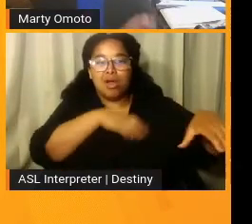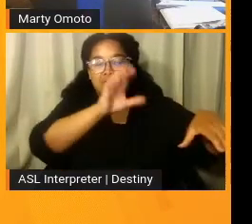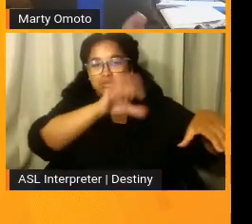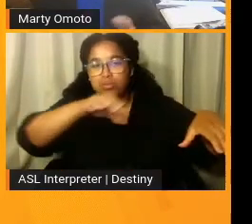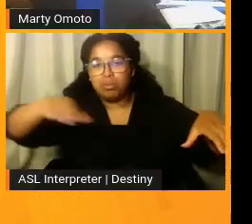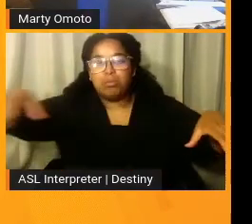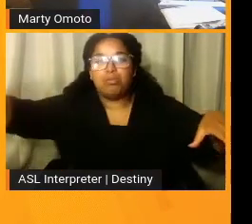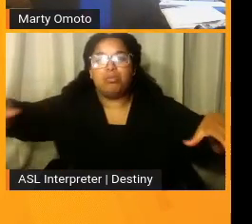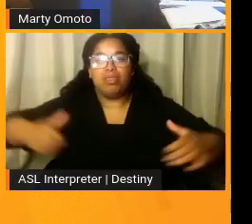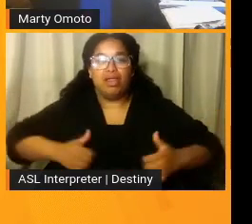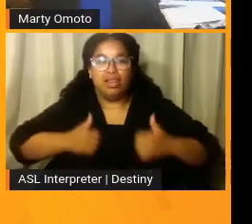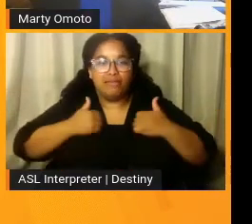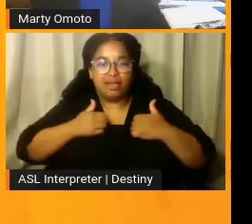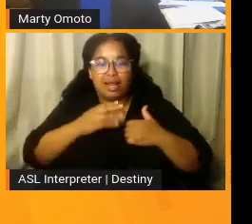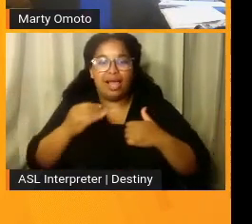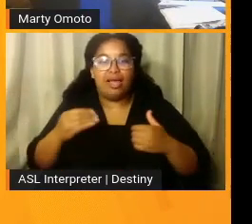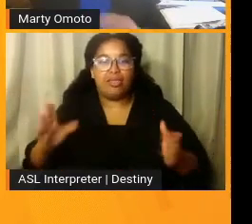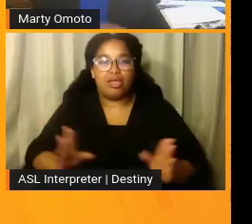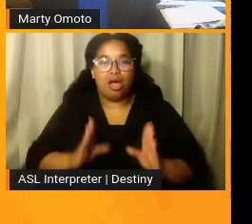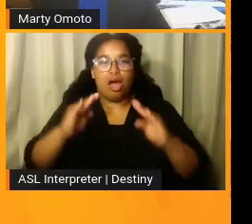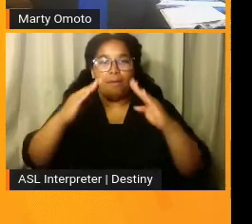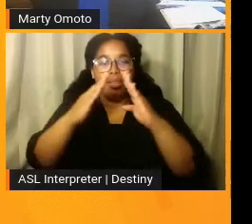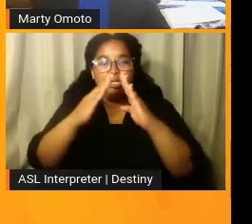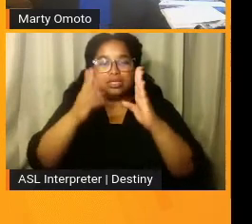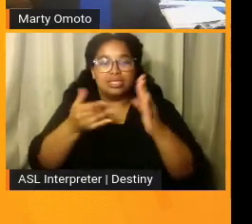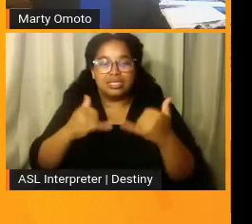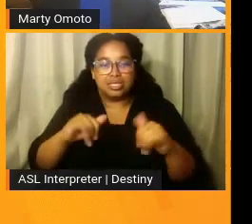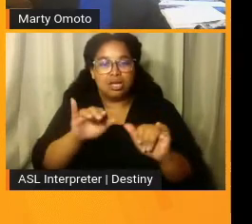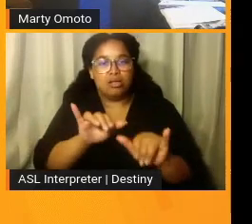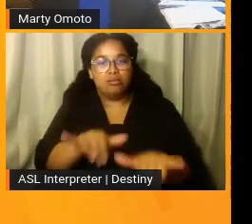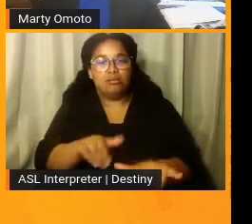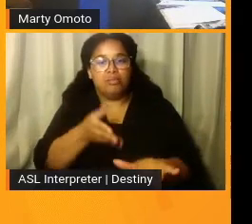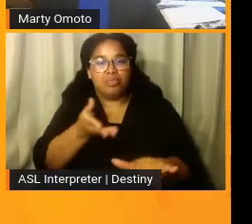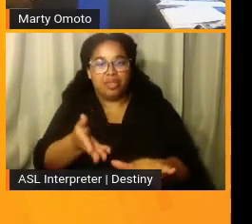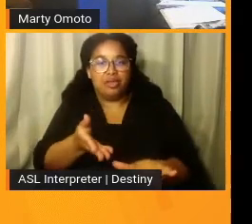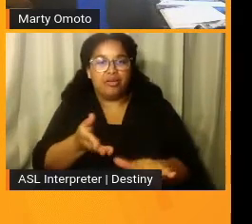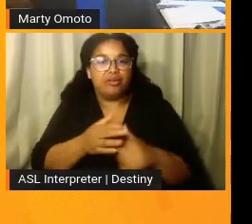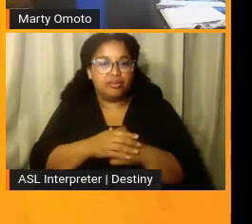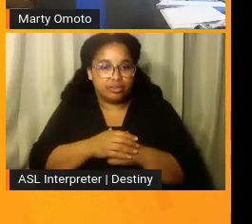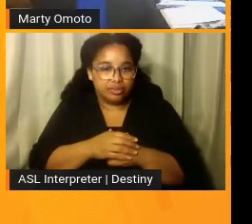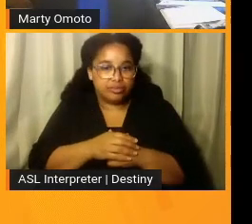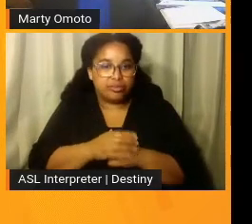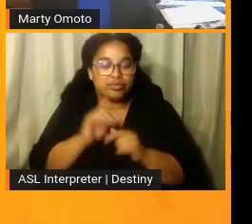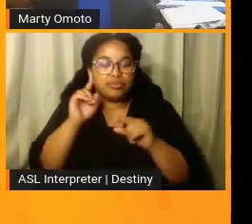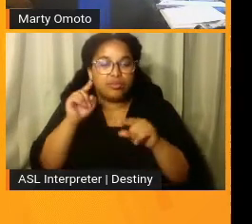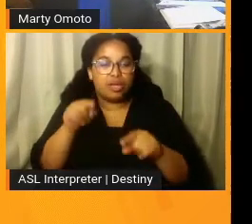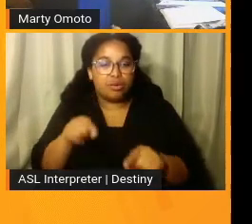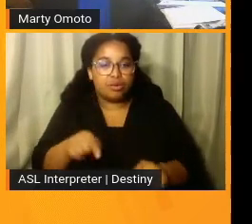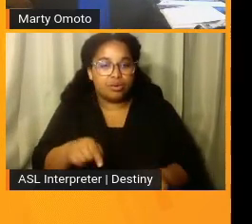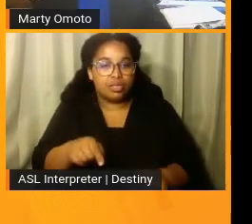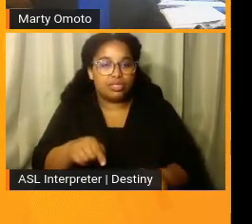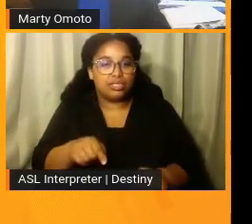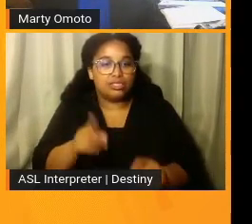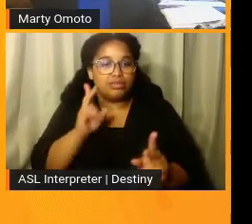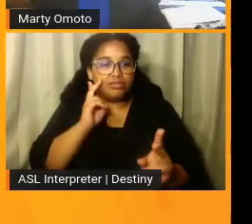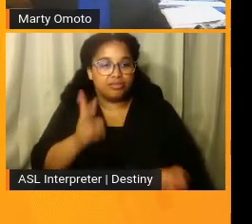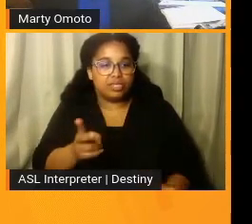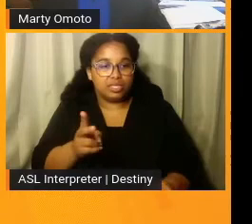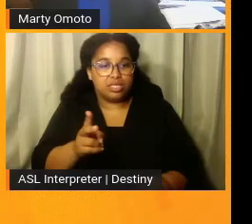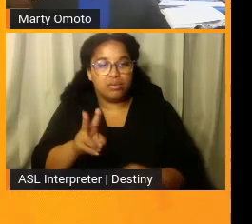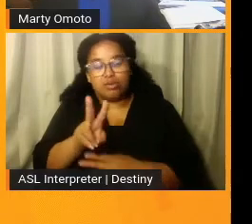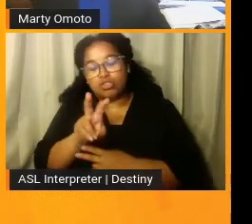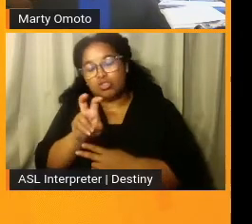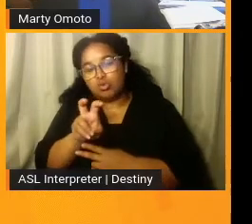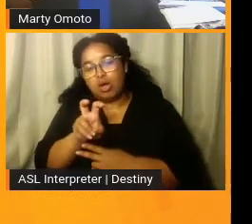that is, uh, still there to this day. I went there to visit along with about a 200 of the Japanese